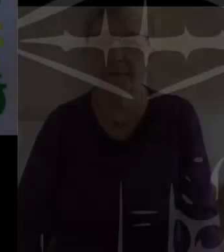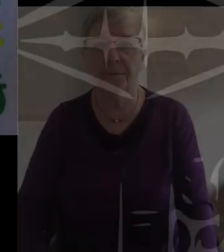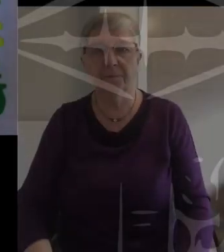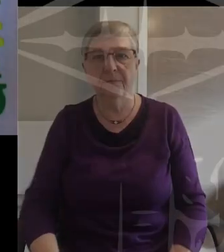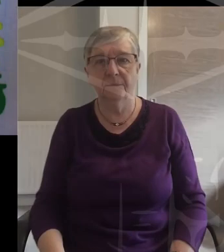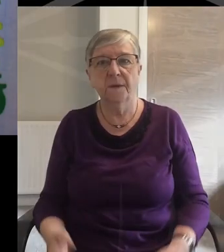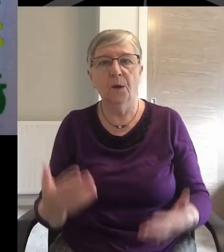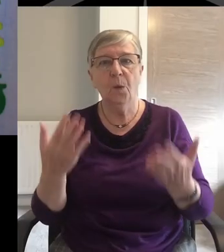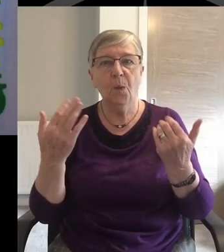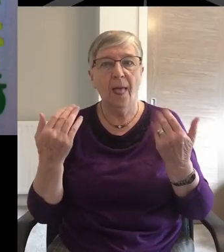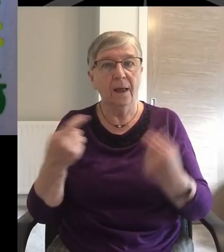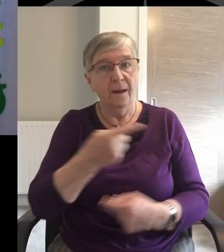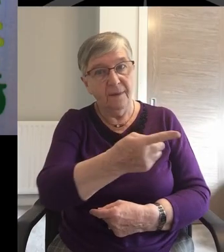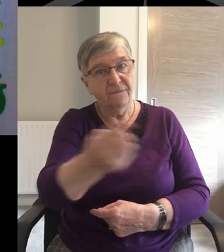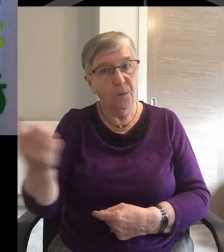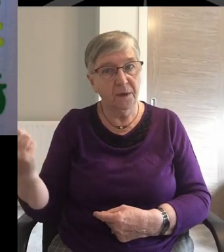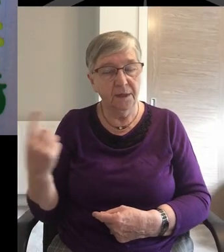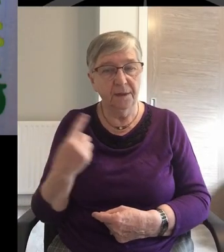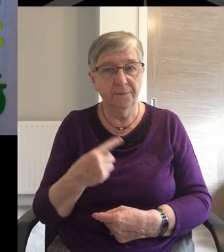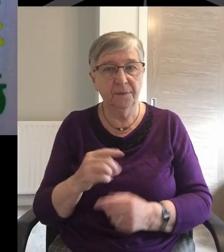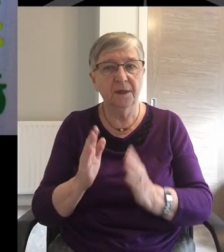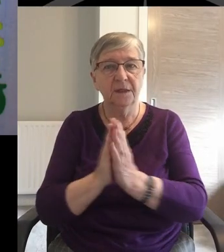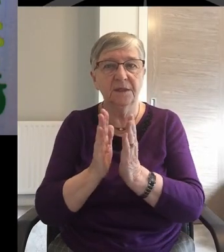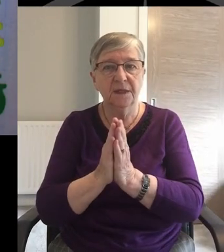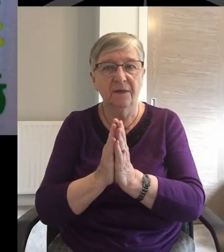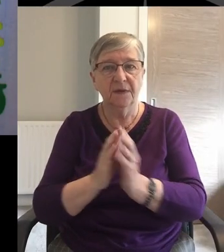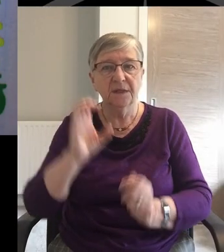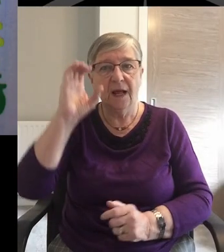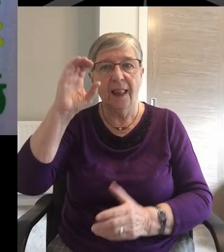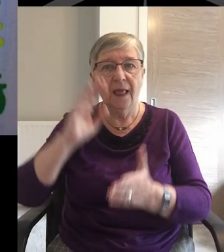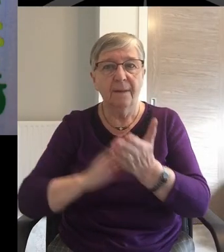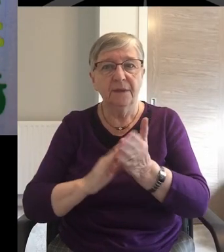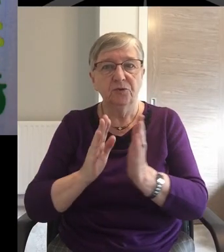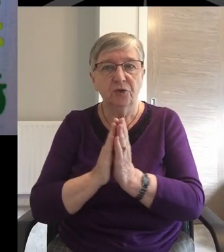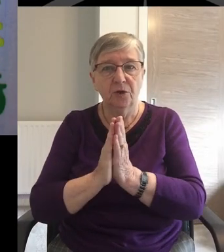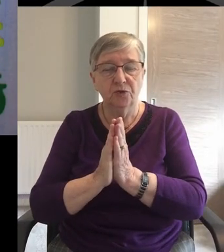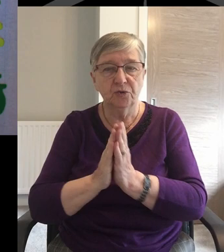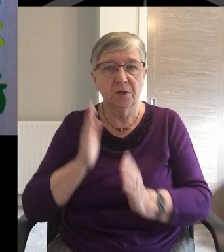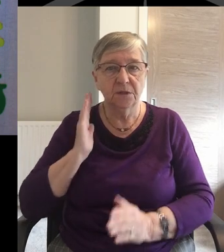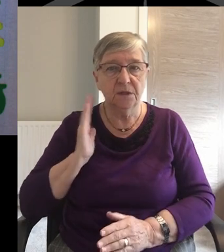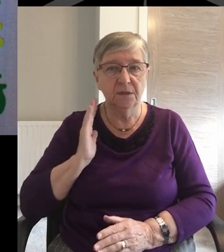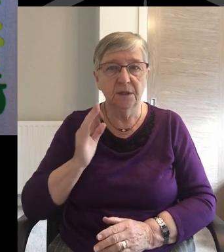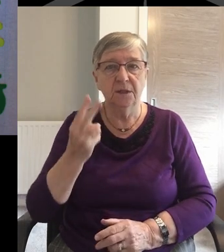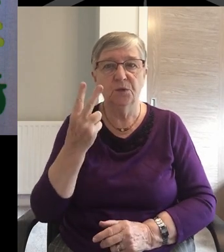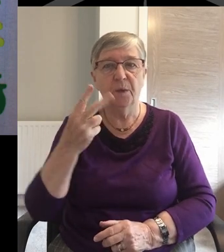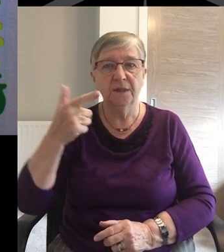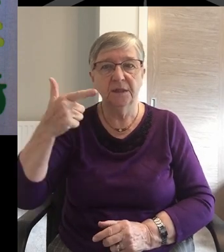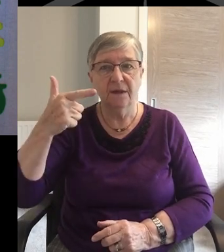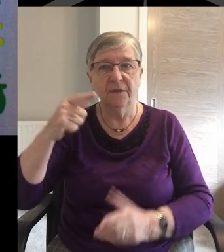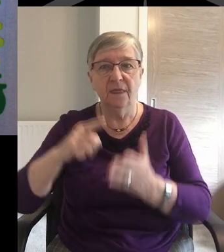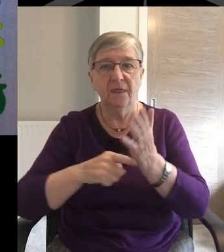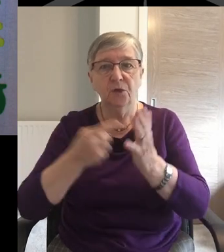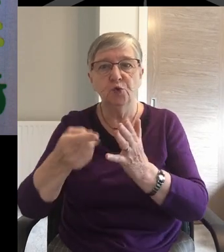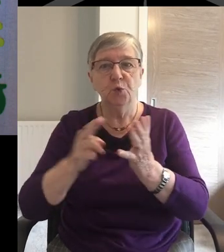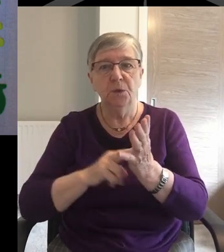Welcome everybody to our service at Claremont for Sunday morning the 27th of June.